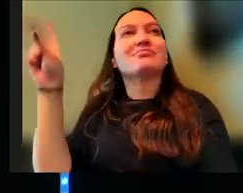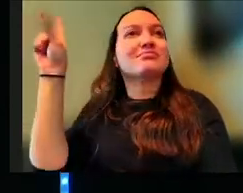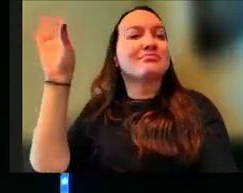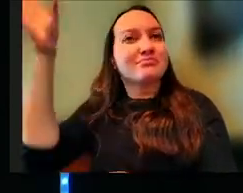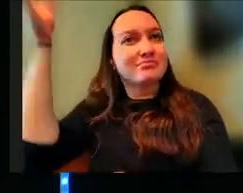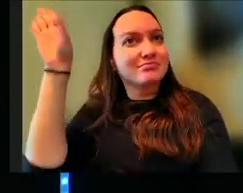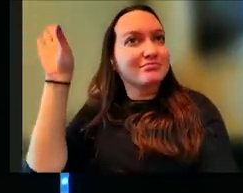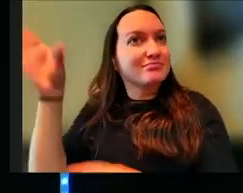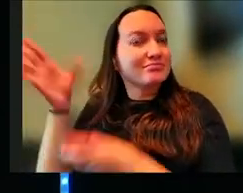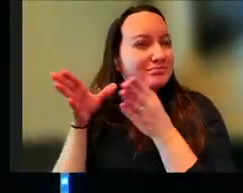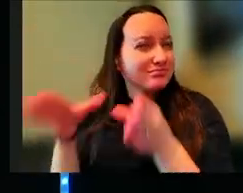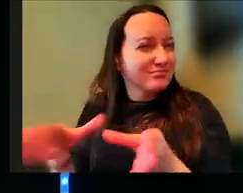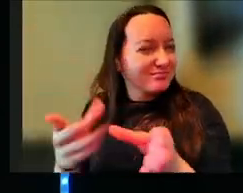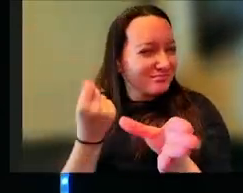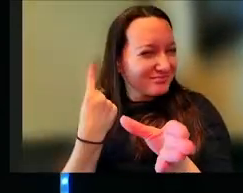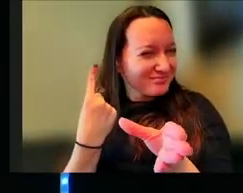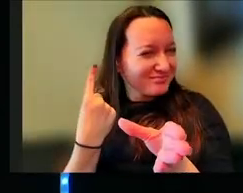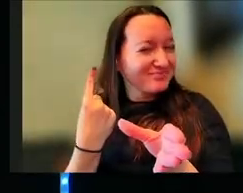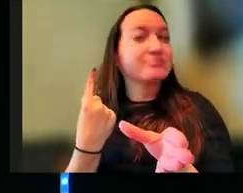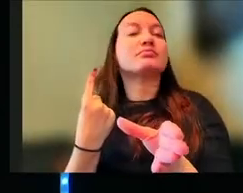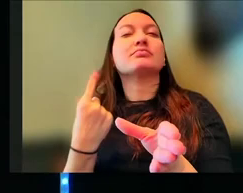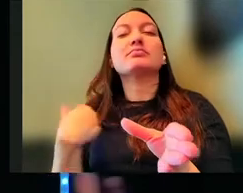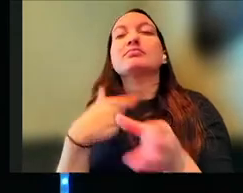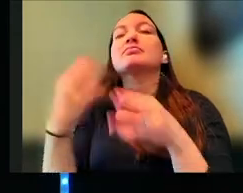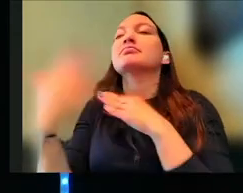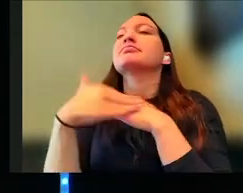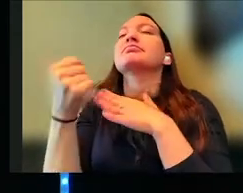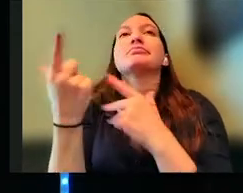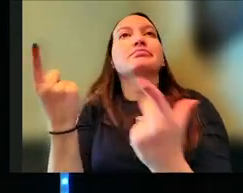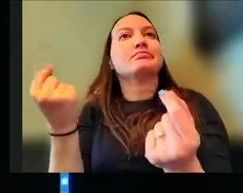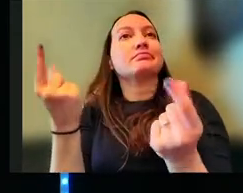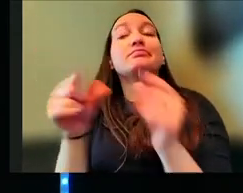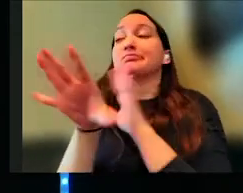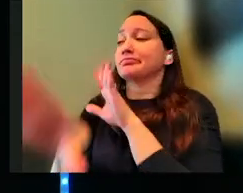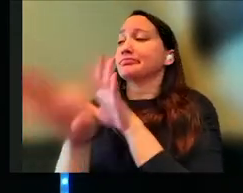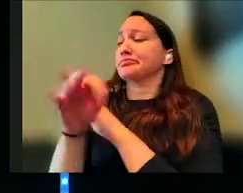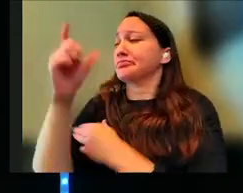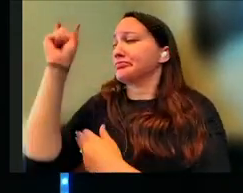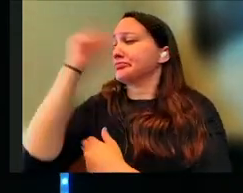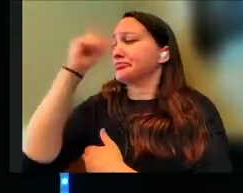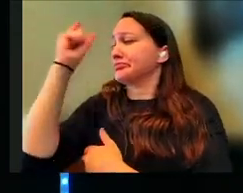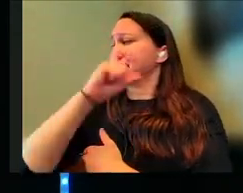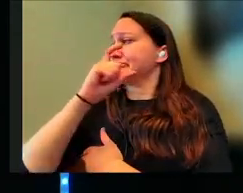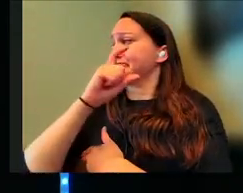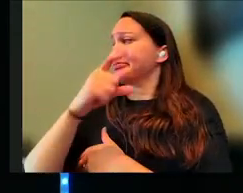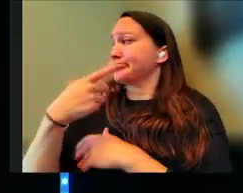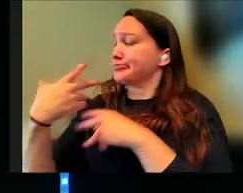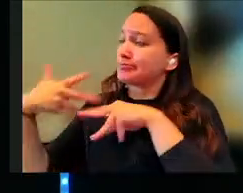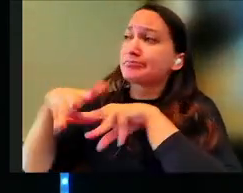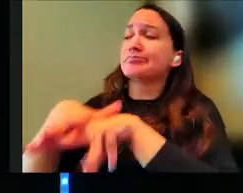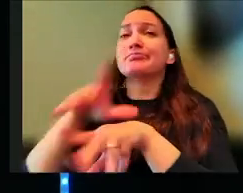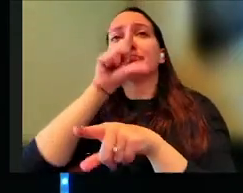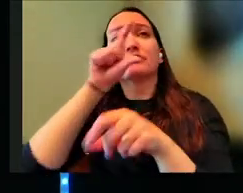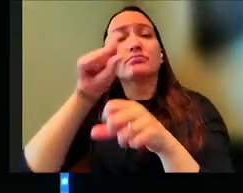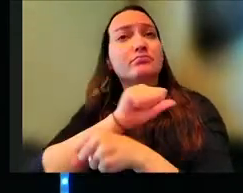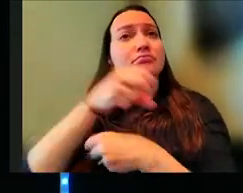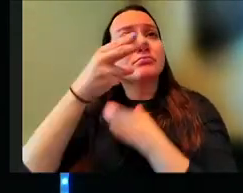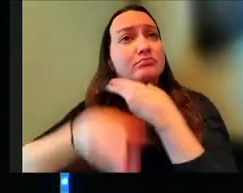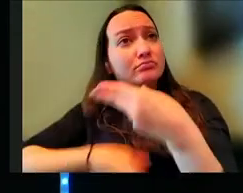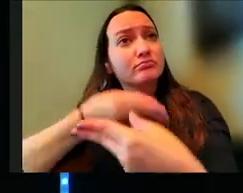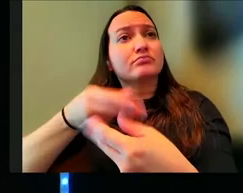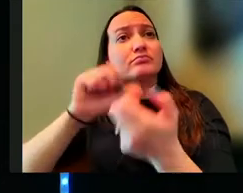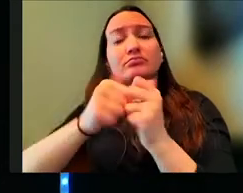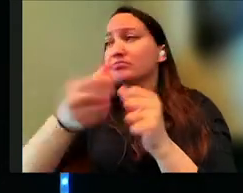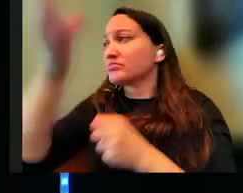Does that make sense today, church? That's what we're called to do. Choose wisdom. And we go with the grain of the actual universe, the way that God had